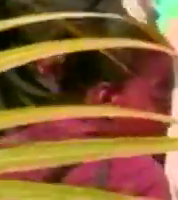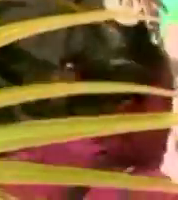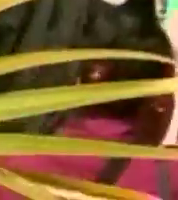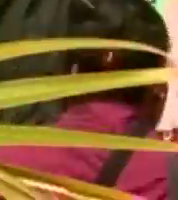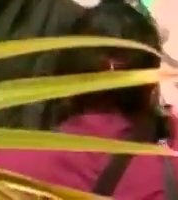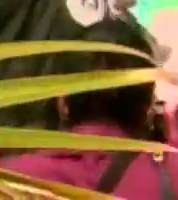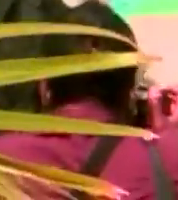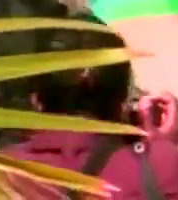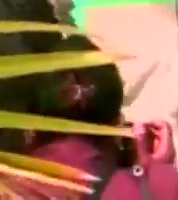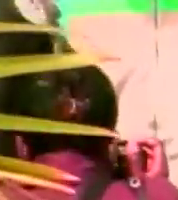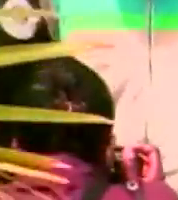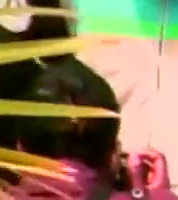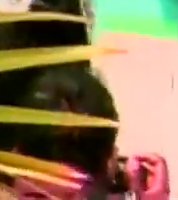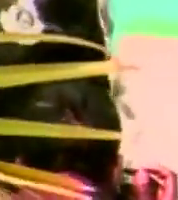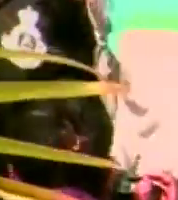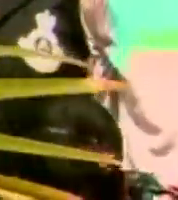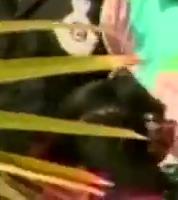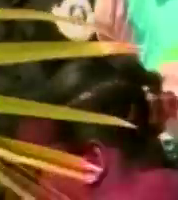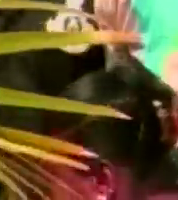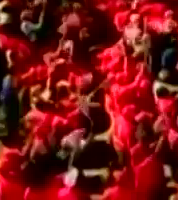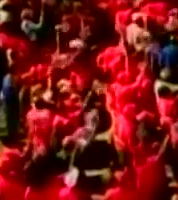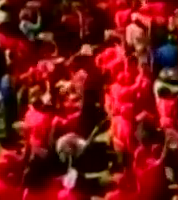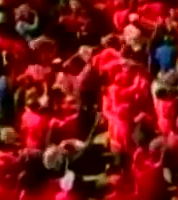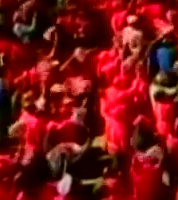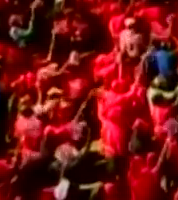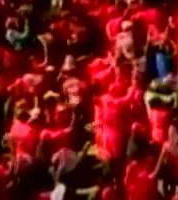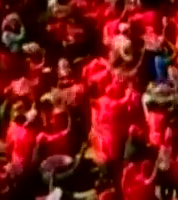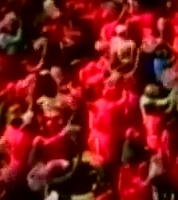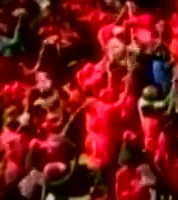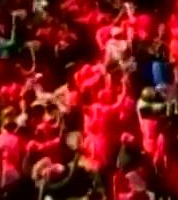A lake-breaking development with Stephen Dye's tubs,